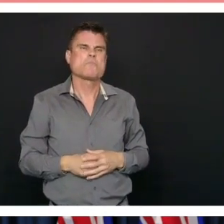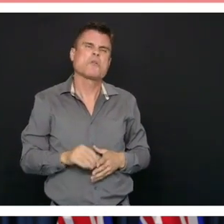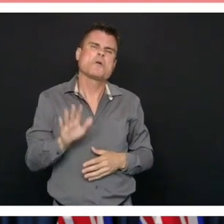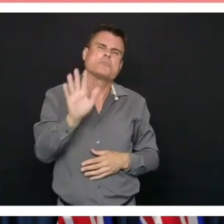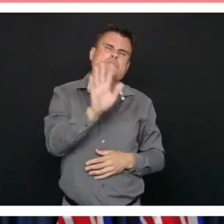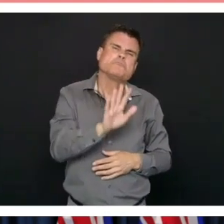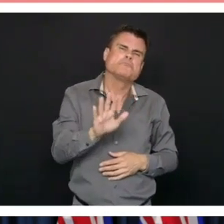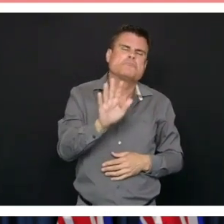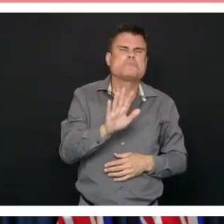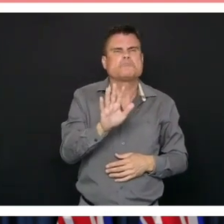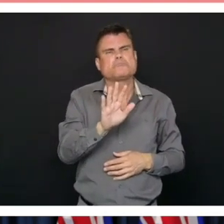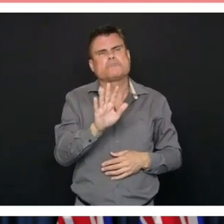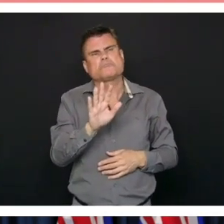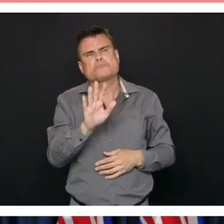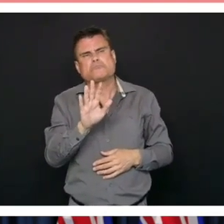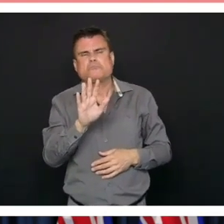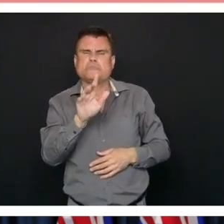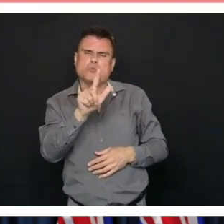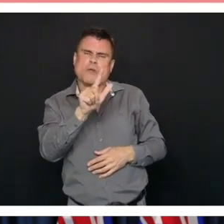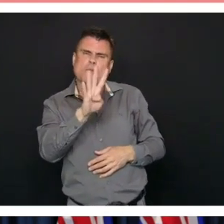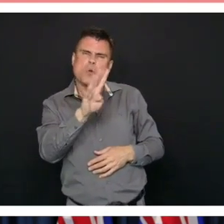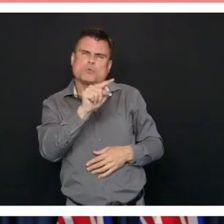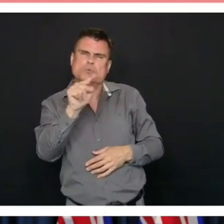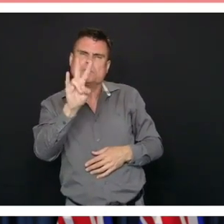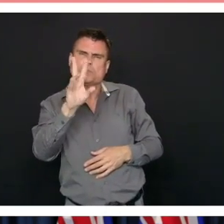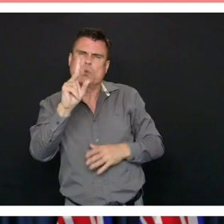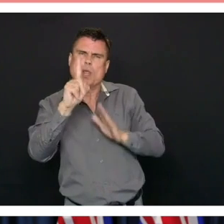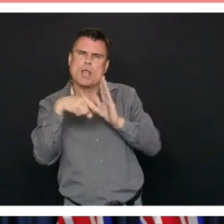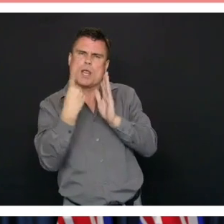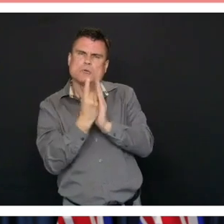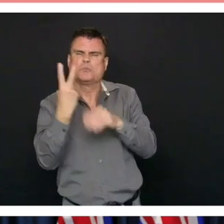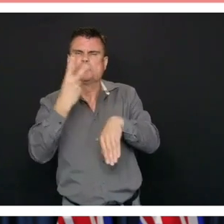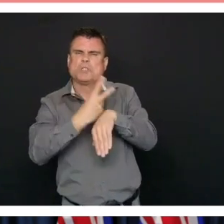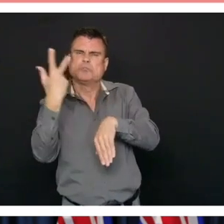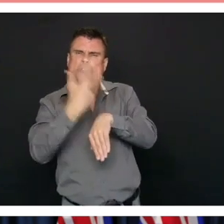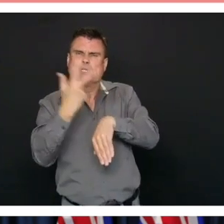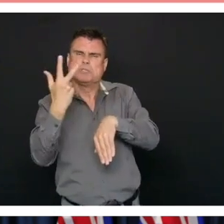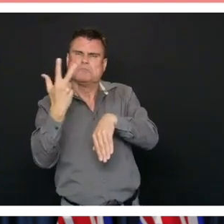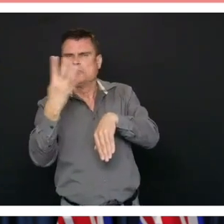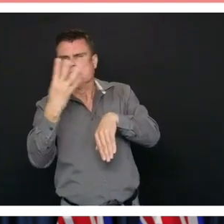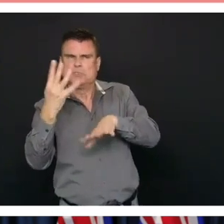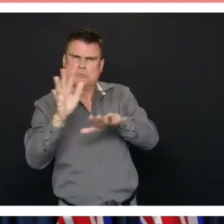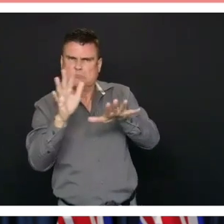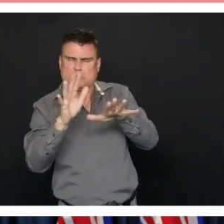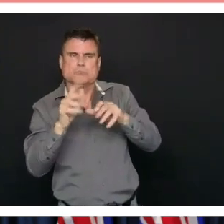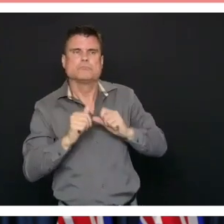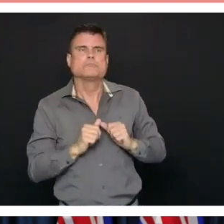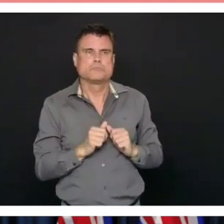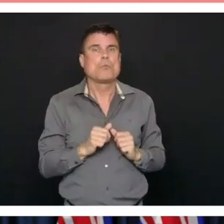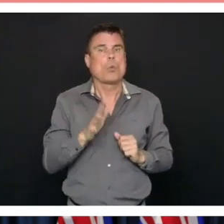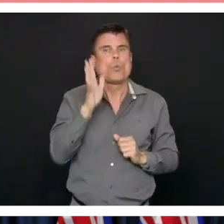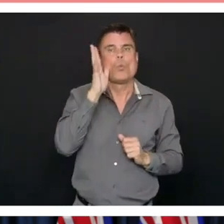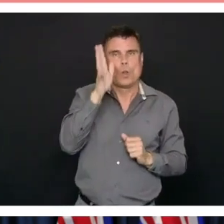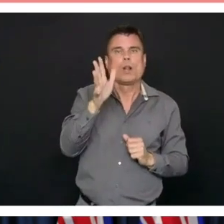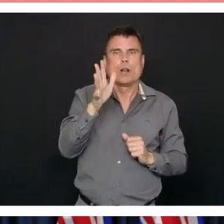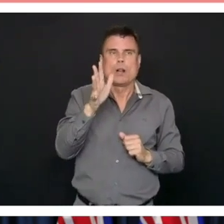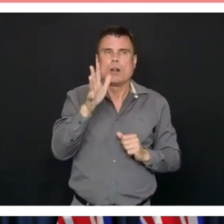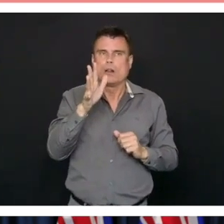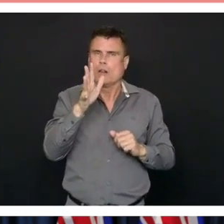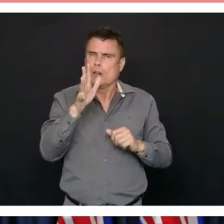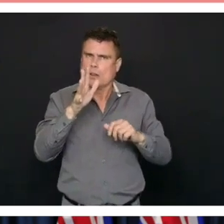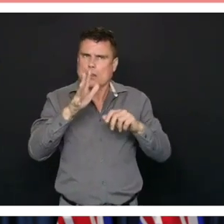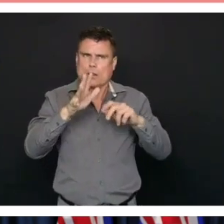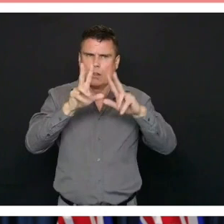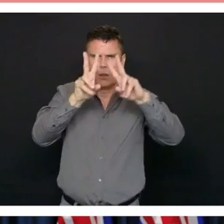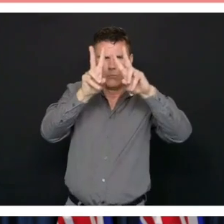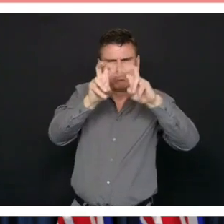24 to 72 hours when you get a pre-anesthetic consult. There will be a screening protocol to make sure that you have not